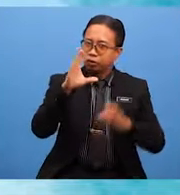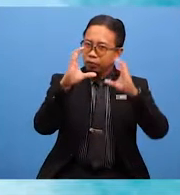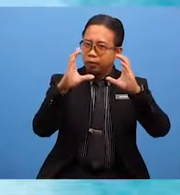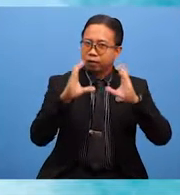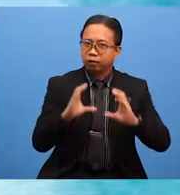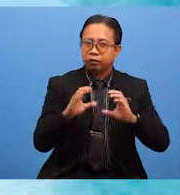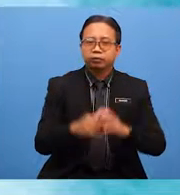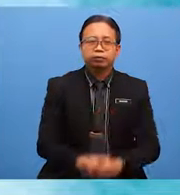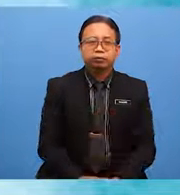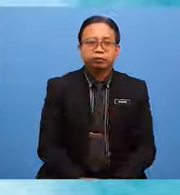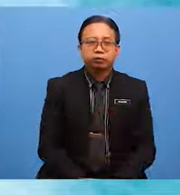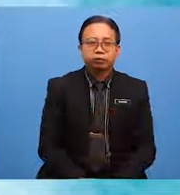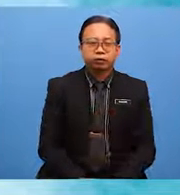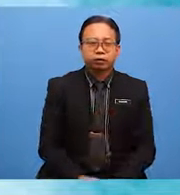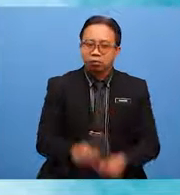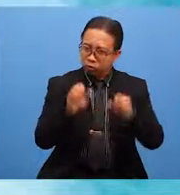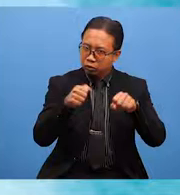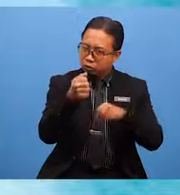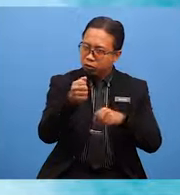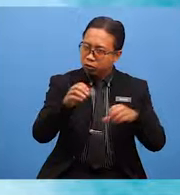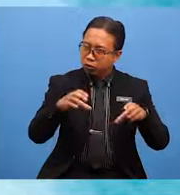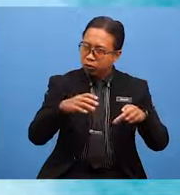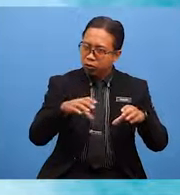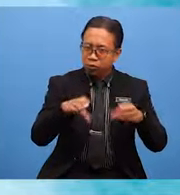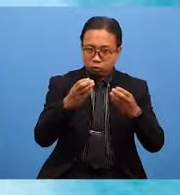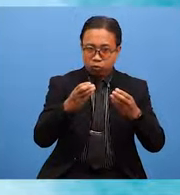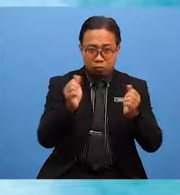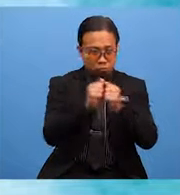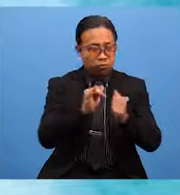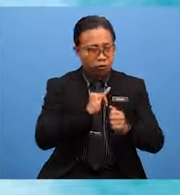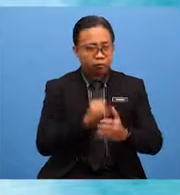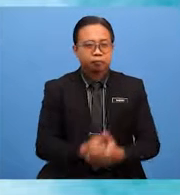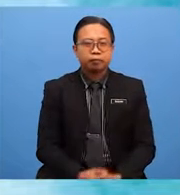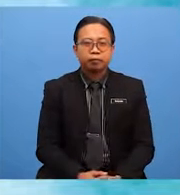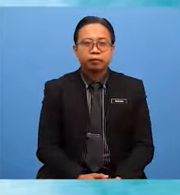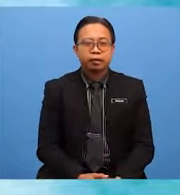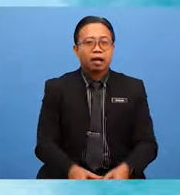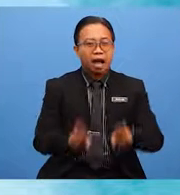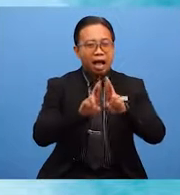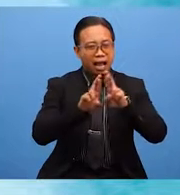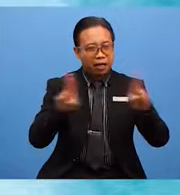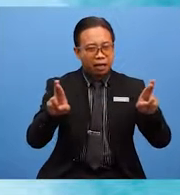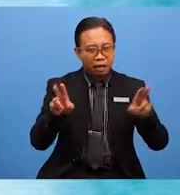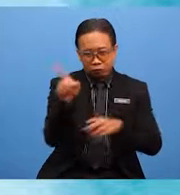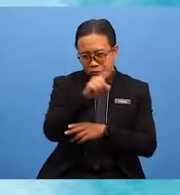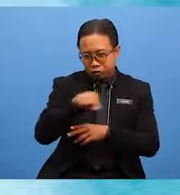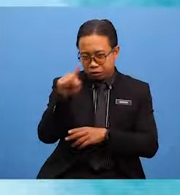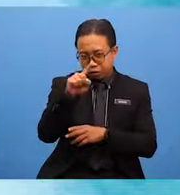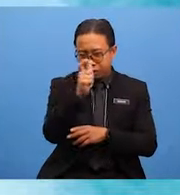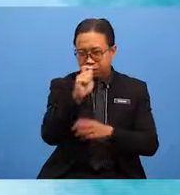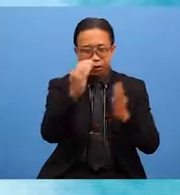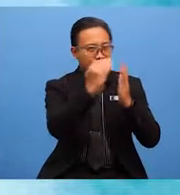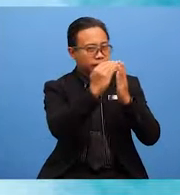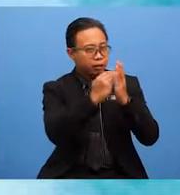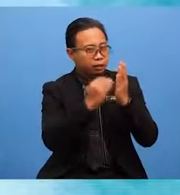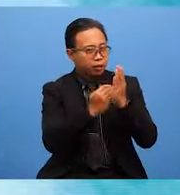paragraph. Would you like to do this with me? Alright, underline or circle the details